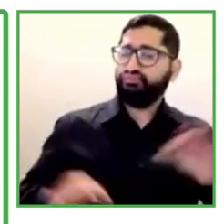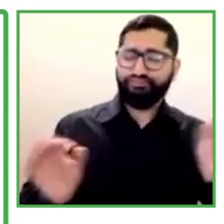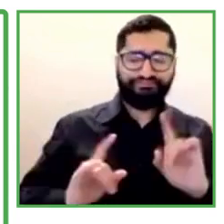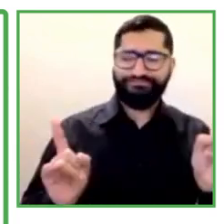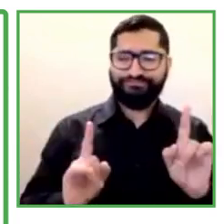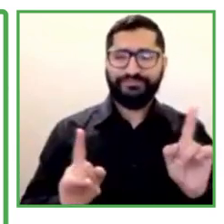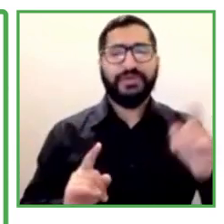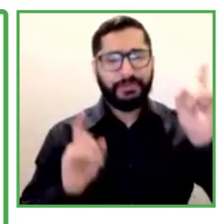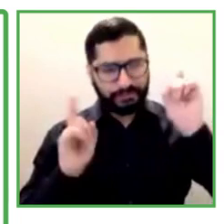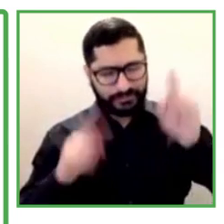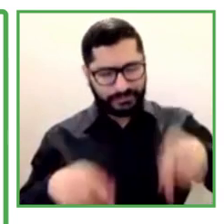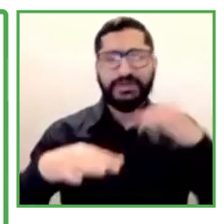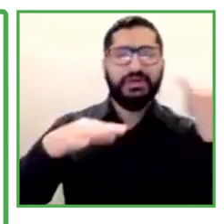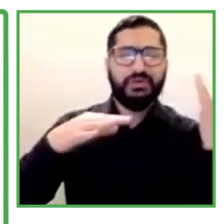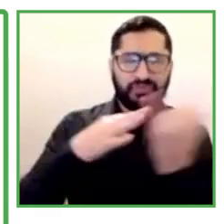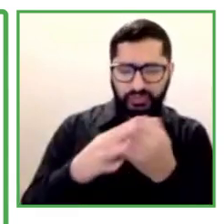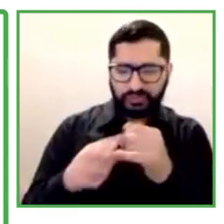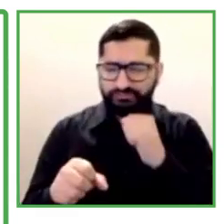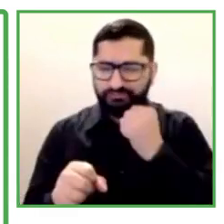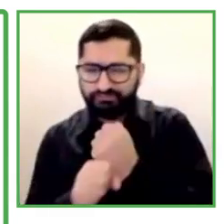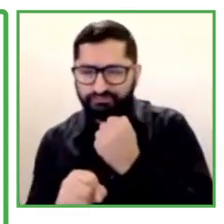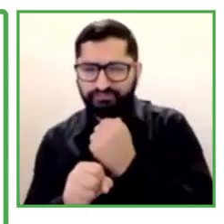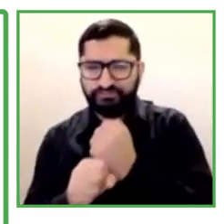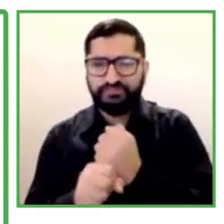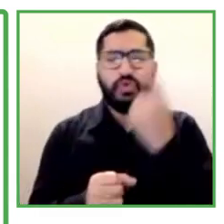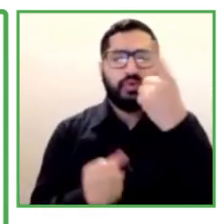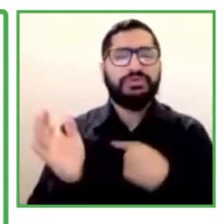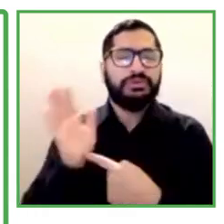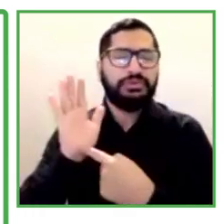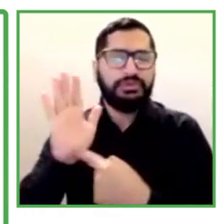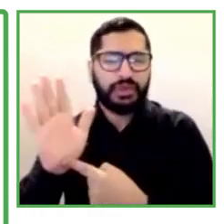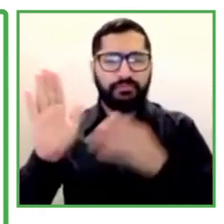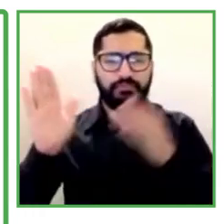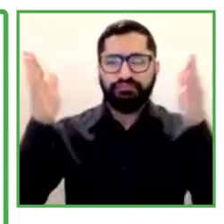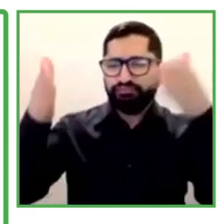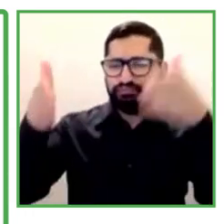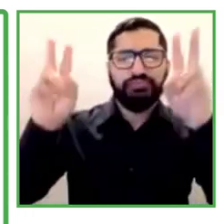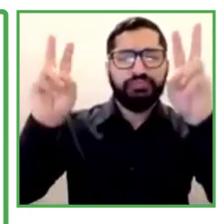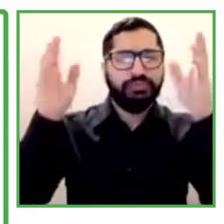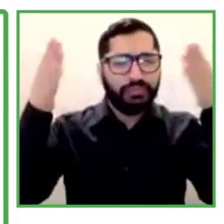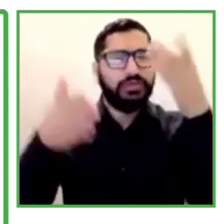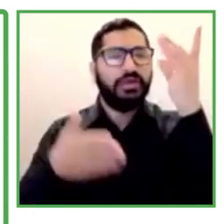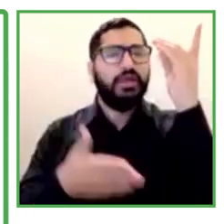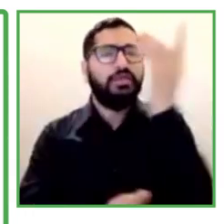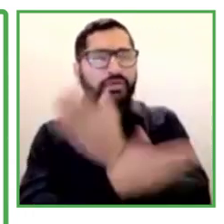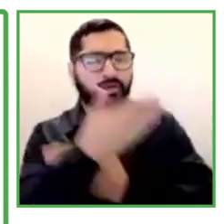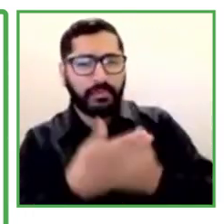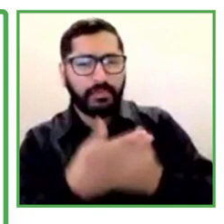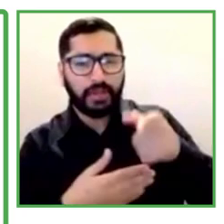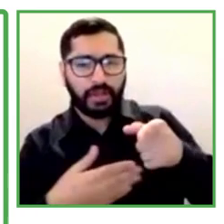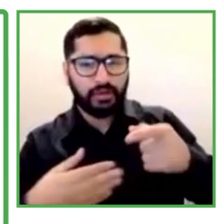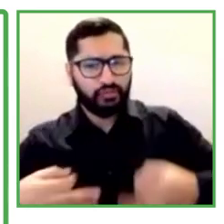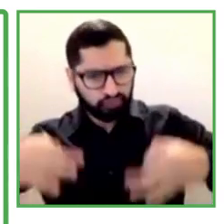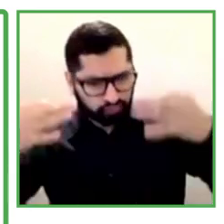ensuring diversity can be possible by recruitment, but if they are not supported by